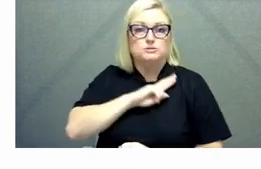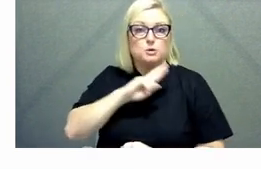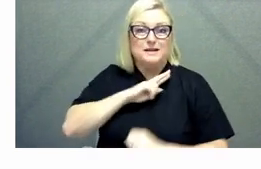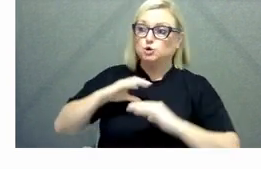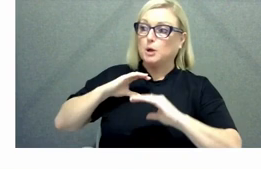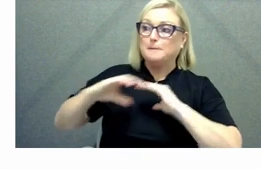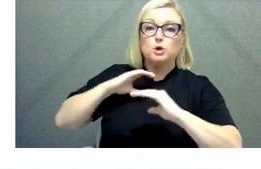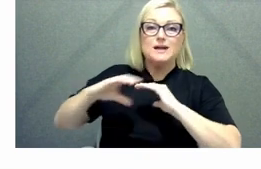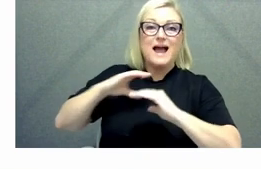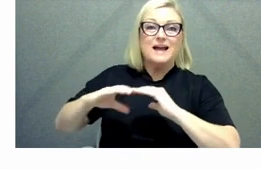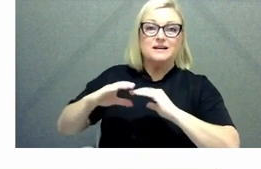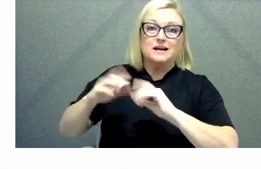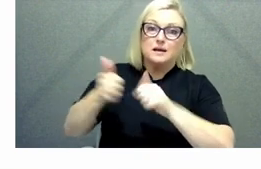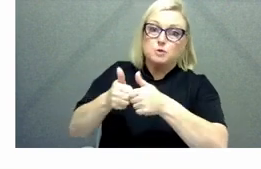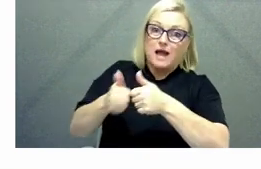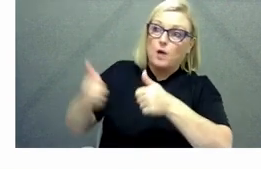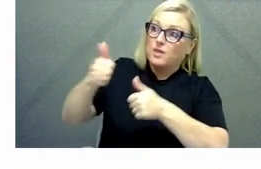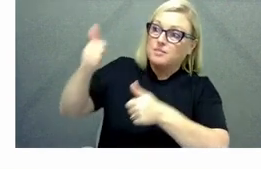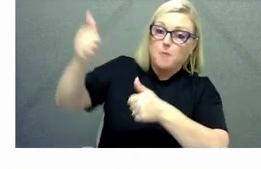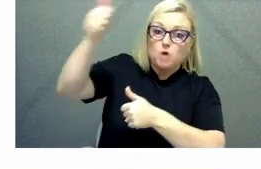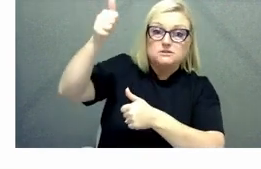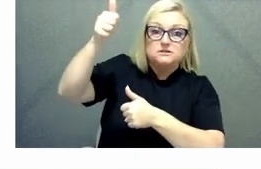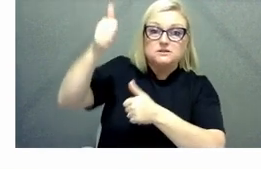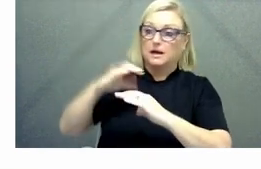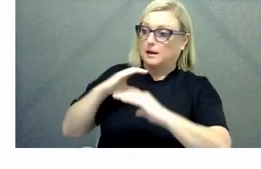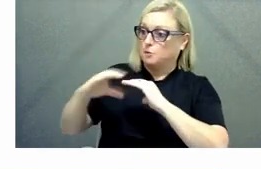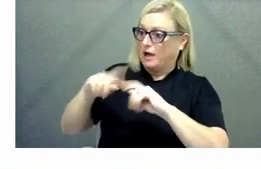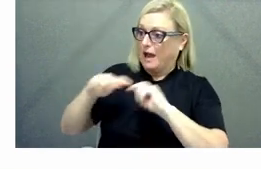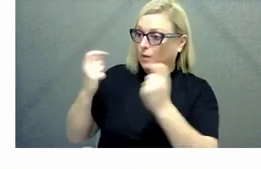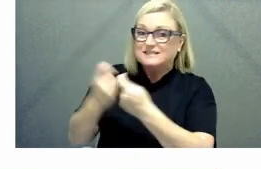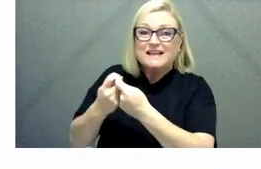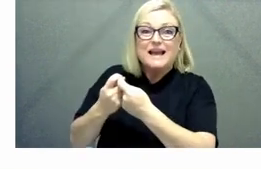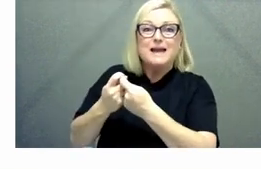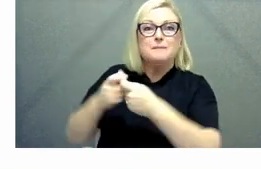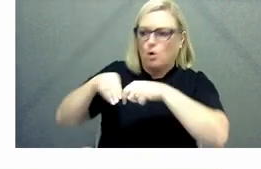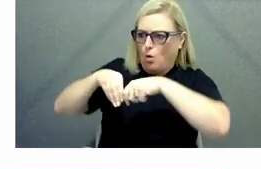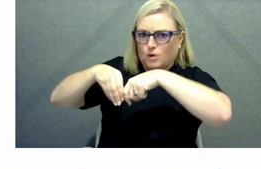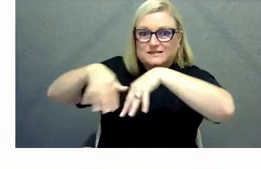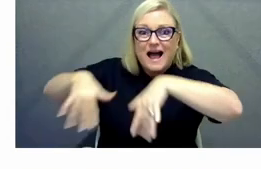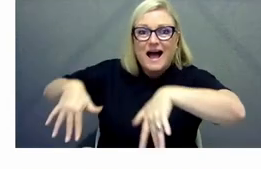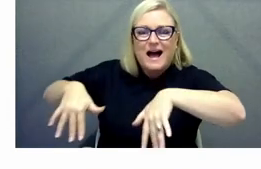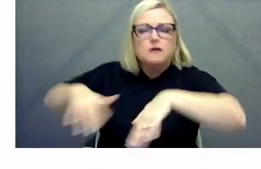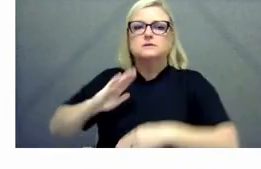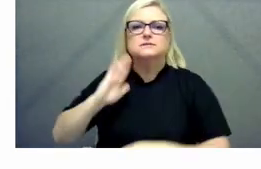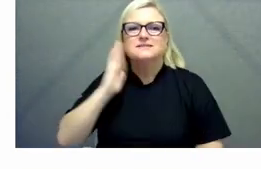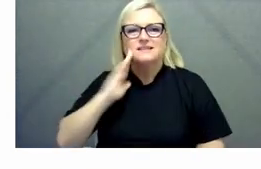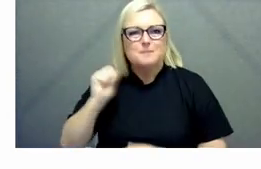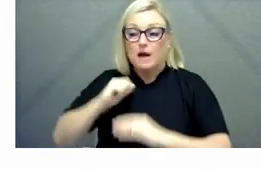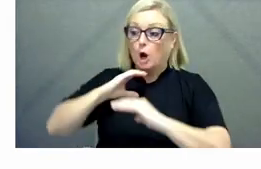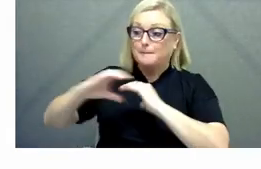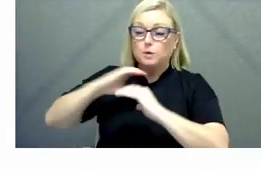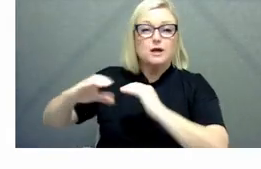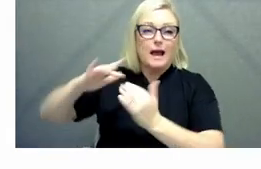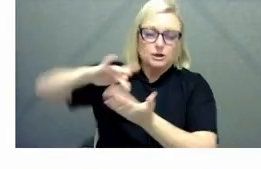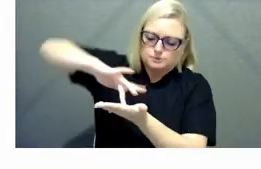our team members with those in other agencies and and through different various digital channels as well and I do see that as a core competency